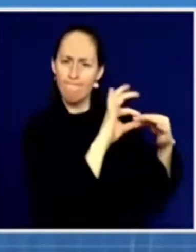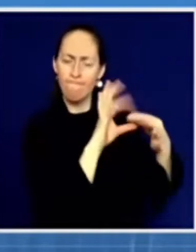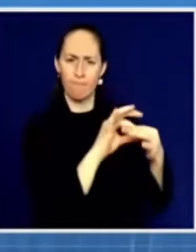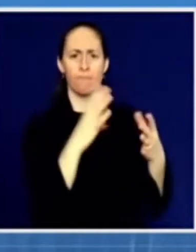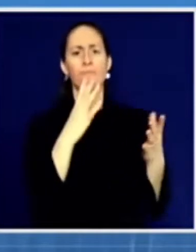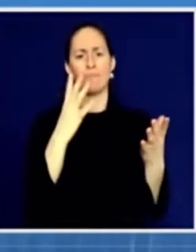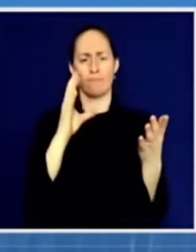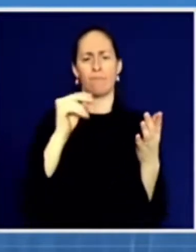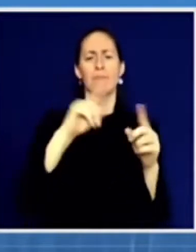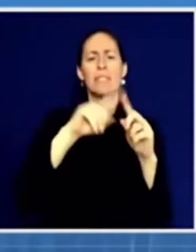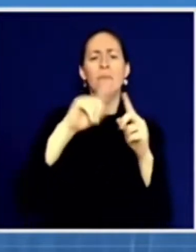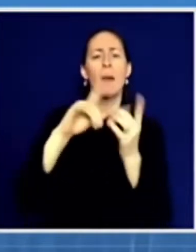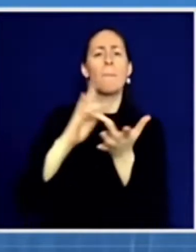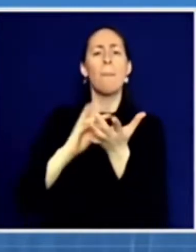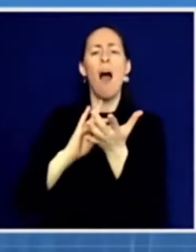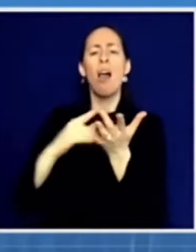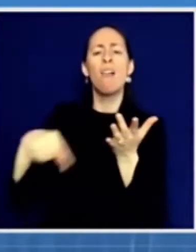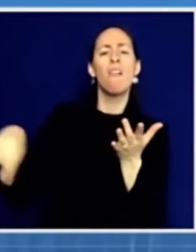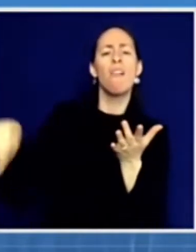question?